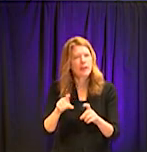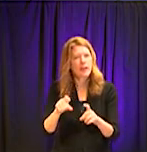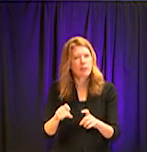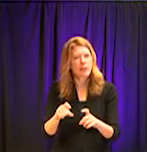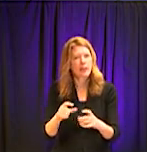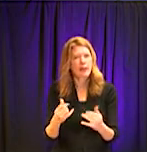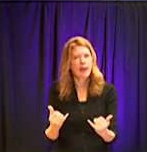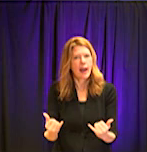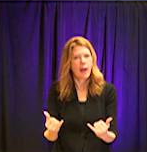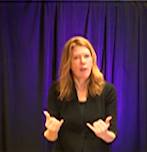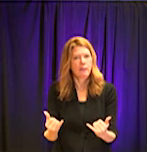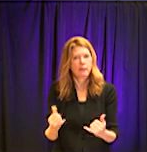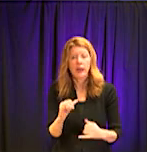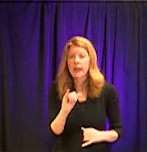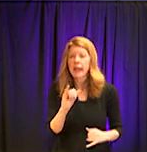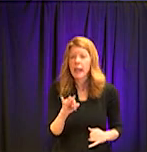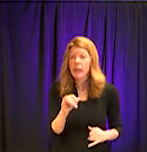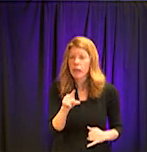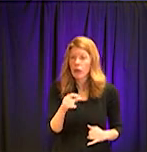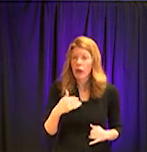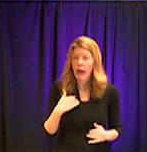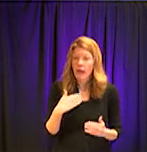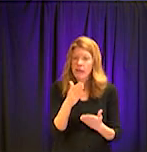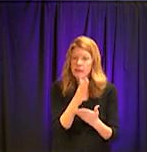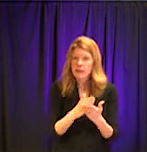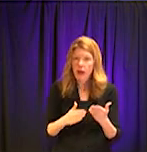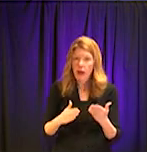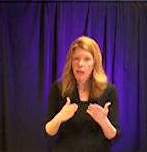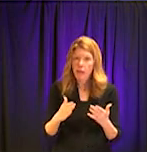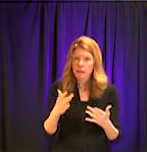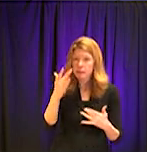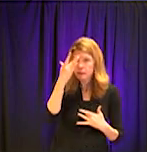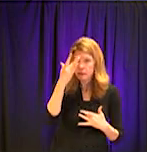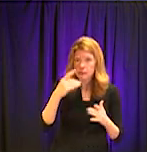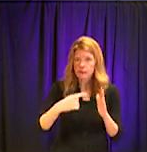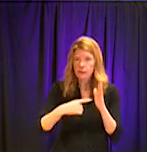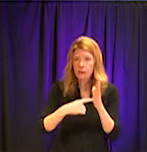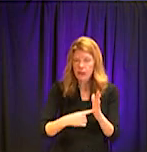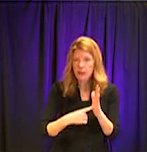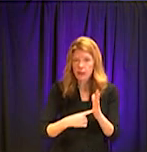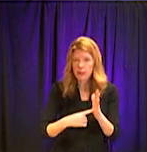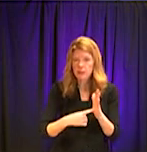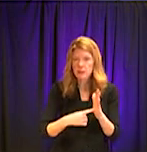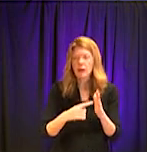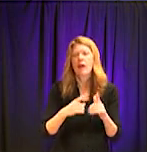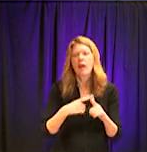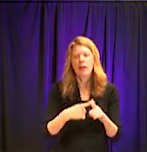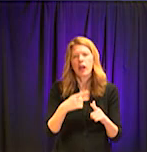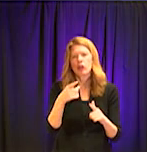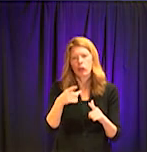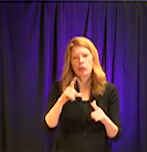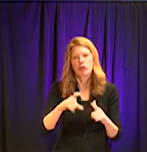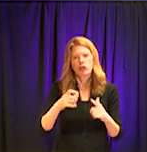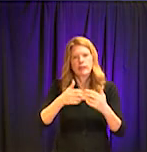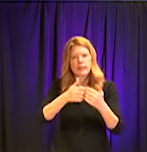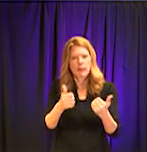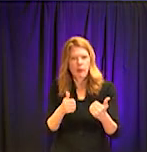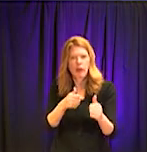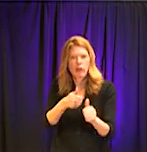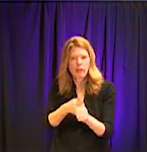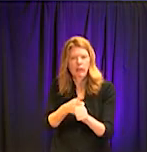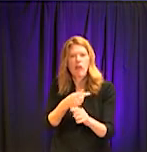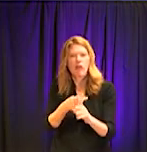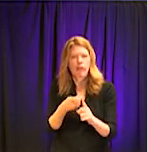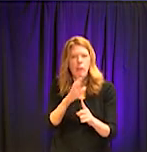everyone if you are symptomatic to behave as if you were positive and separate yourself from the community. Um,